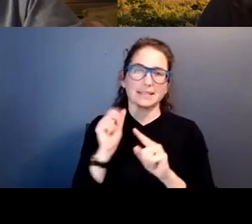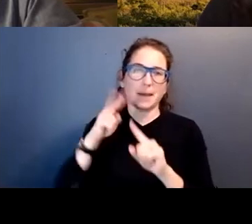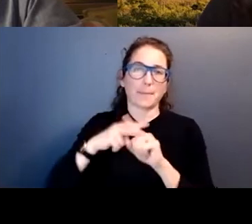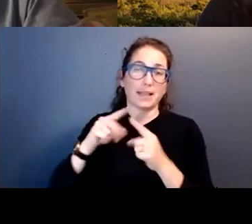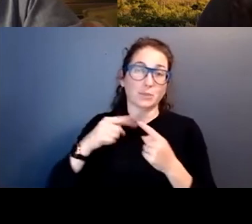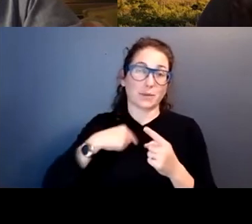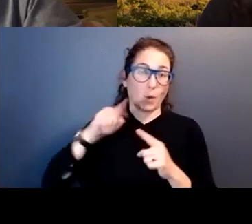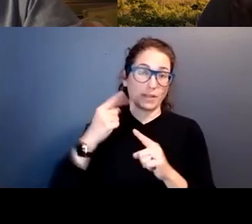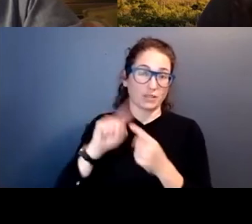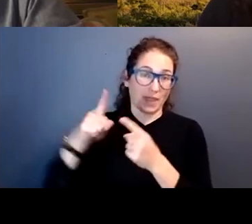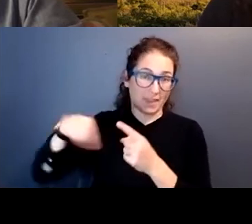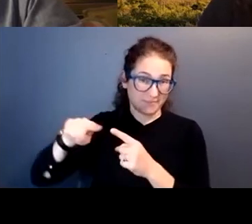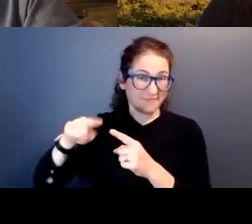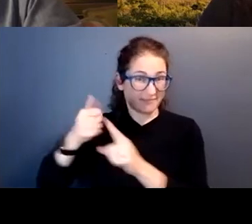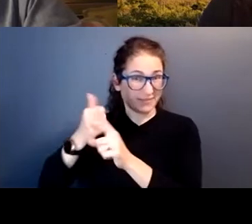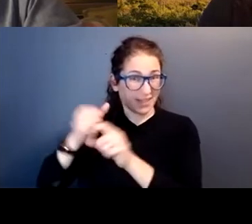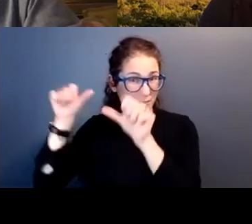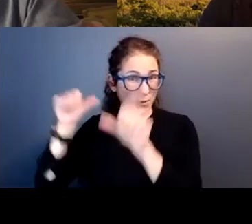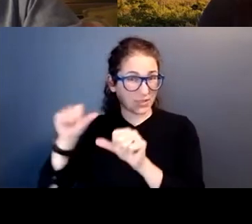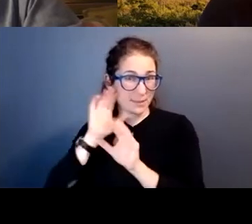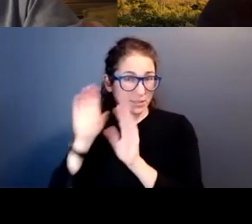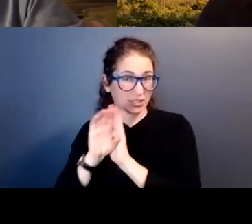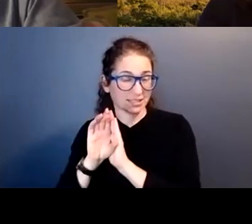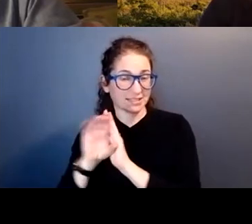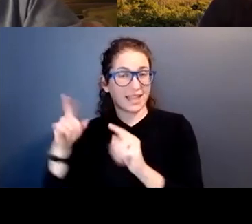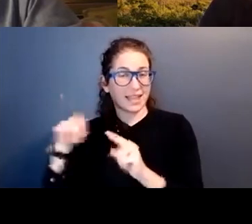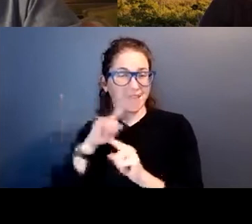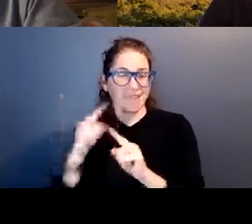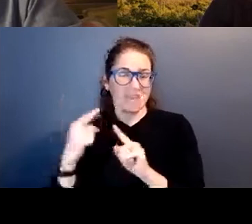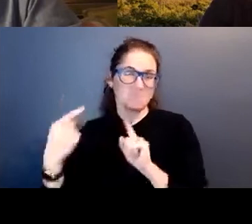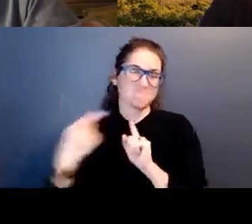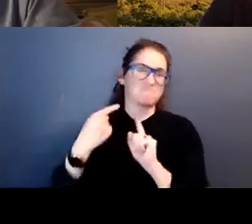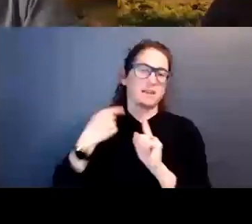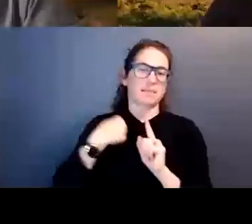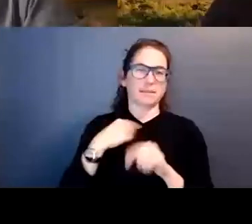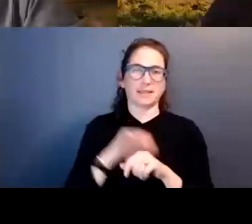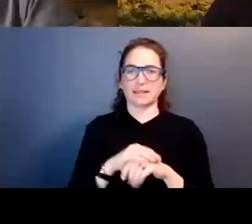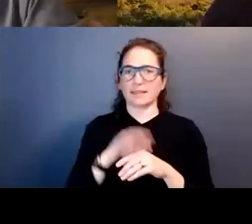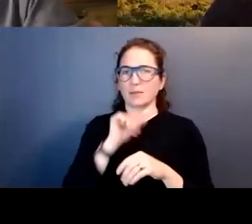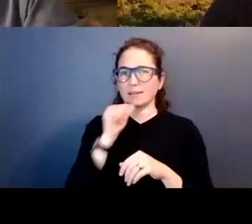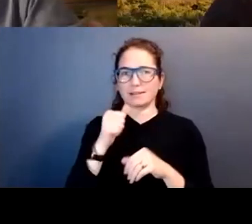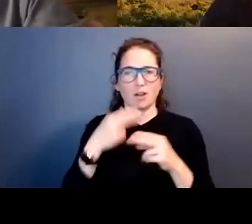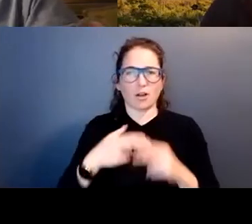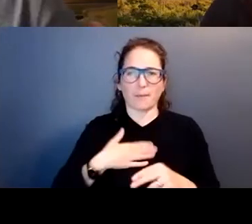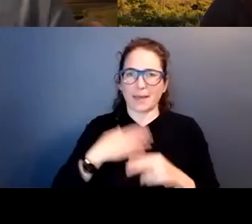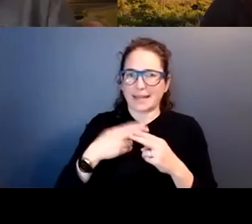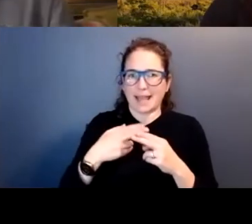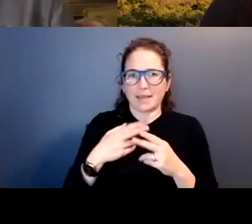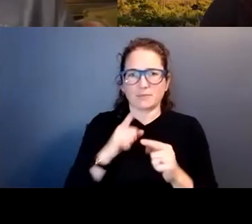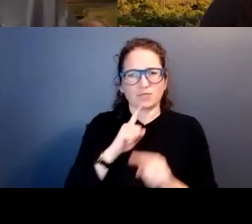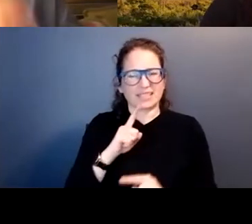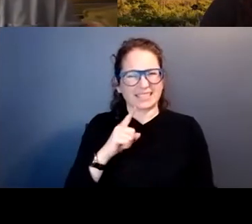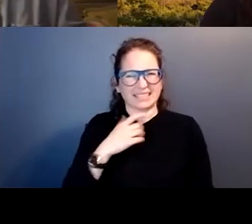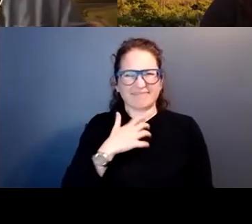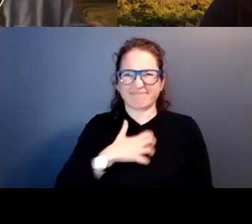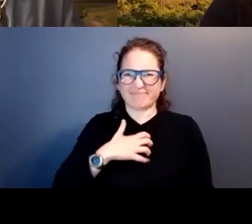They were the ones that posted the images and they came at me. They would never call me Dr. Proud fit. It was just really nasty. And so